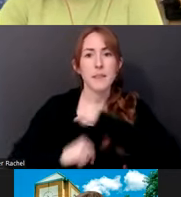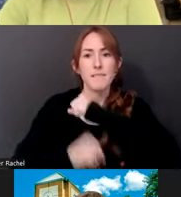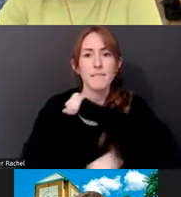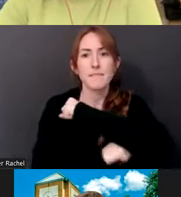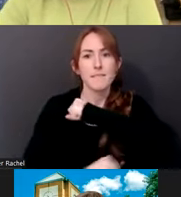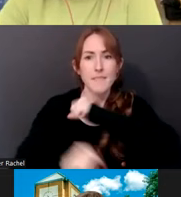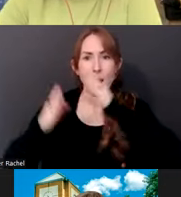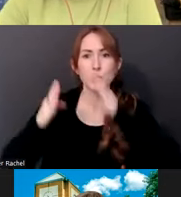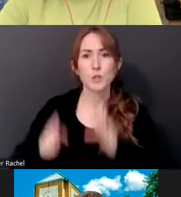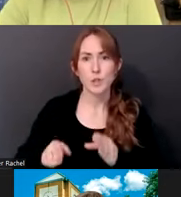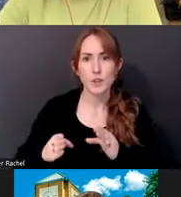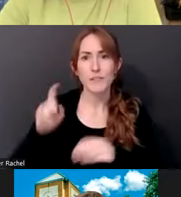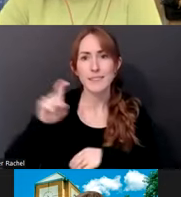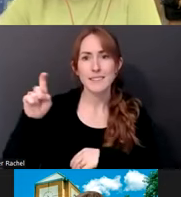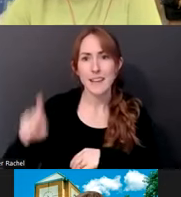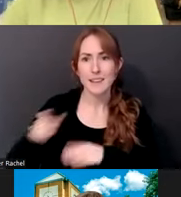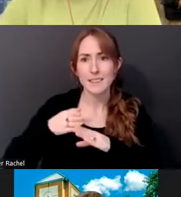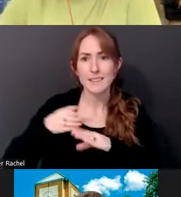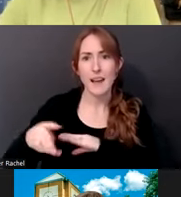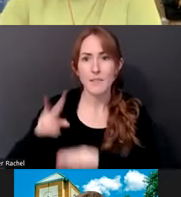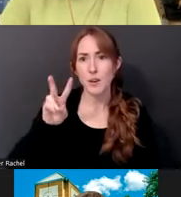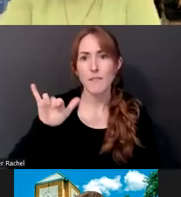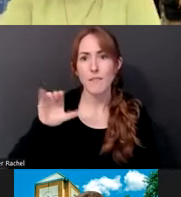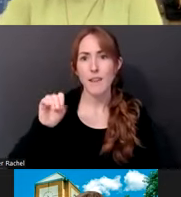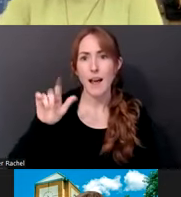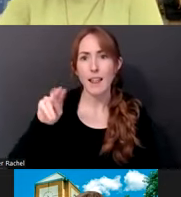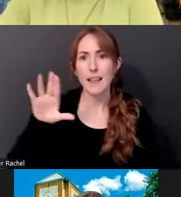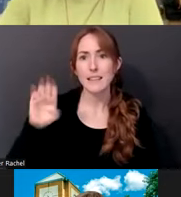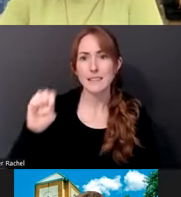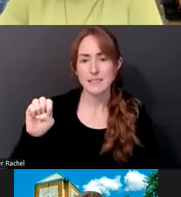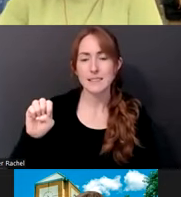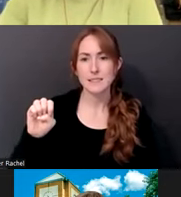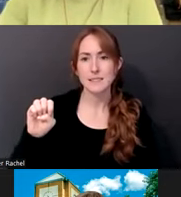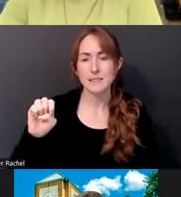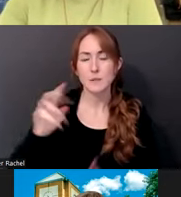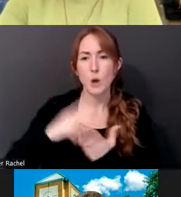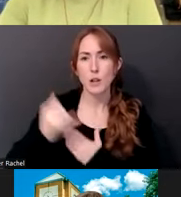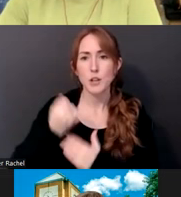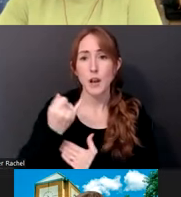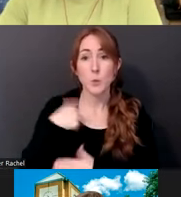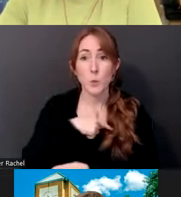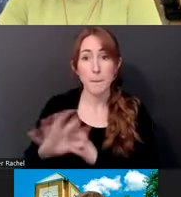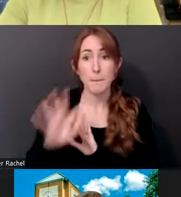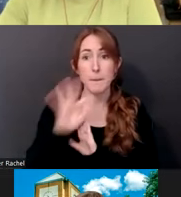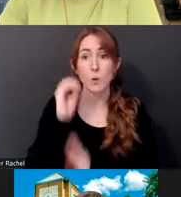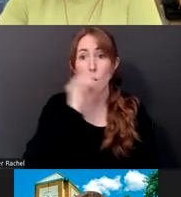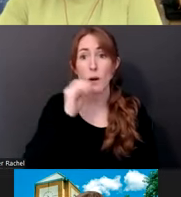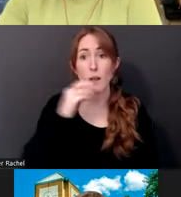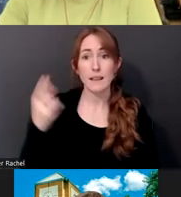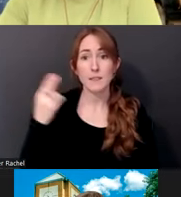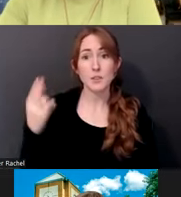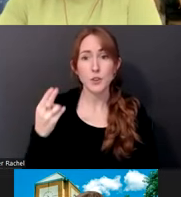and we chose, uh, oral history as a medium for, uh, receiving the stories that, uh,